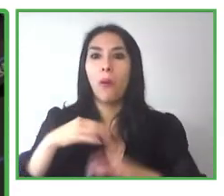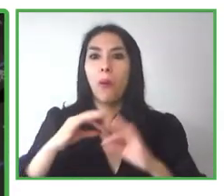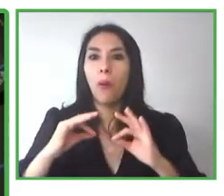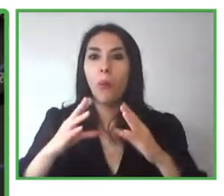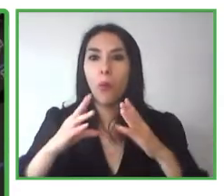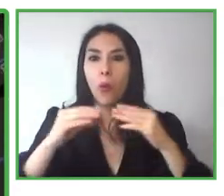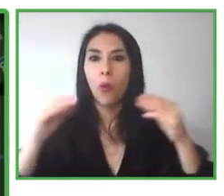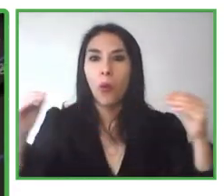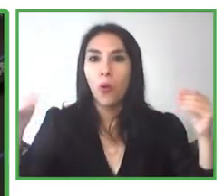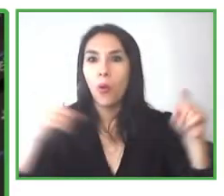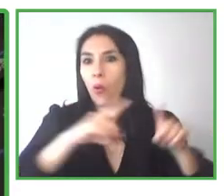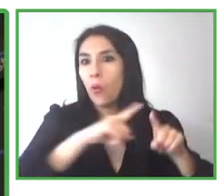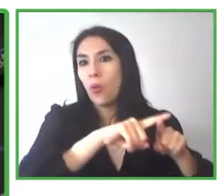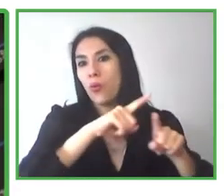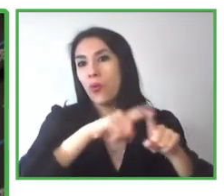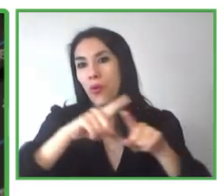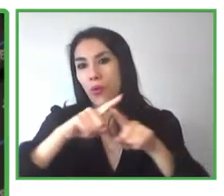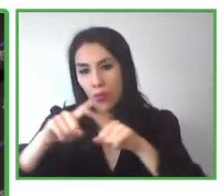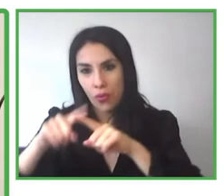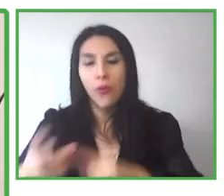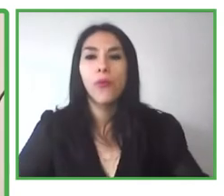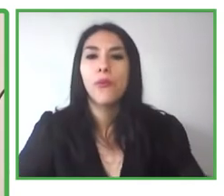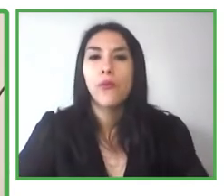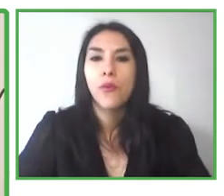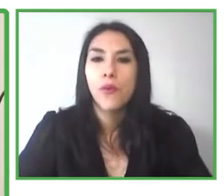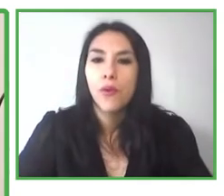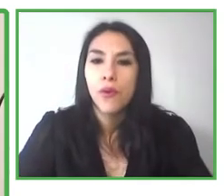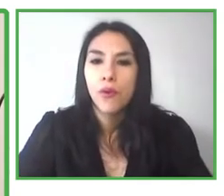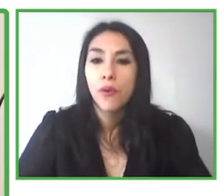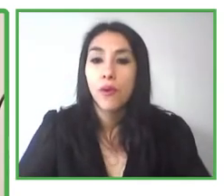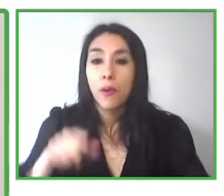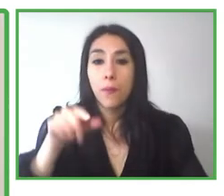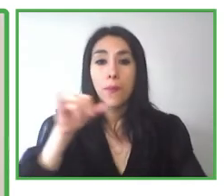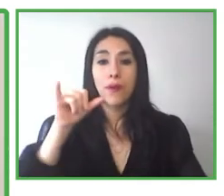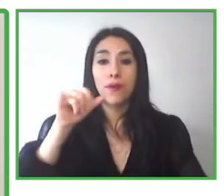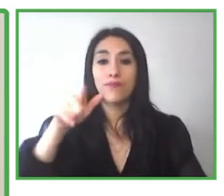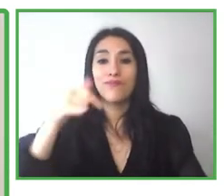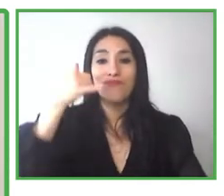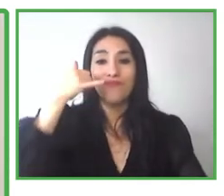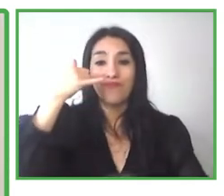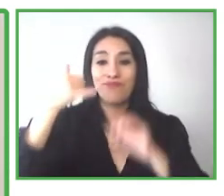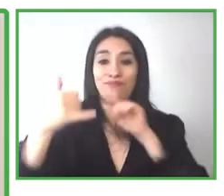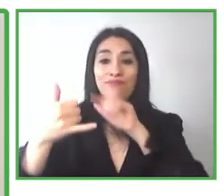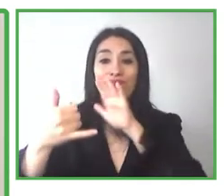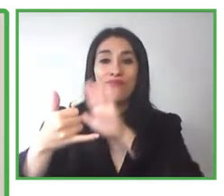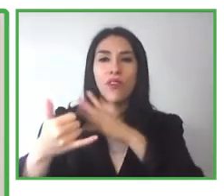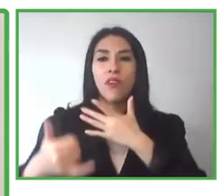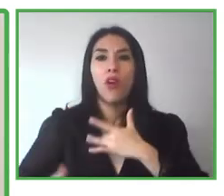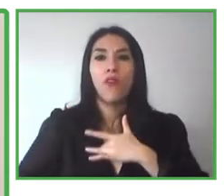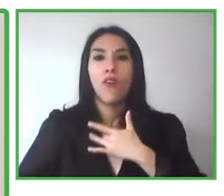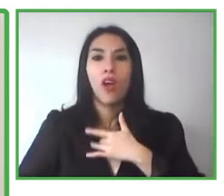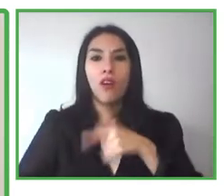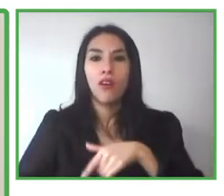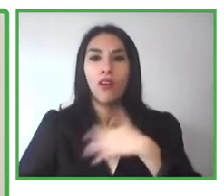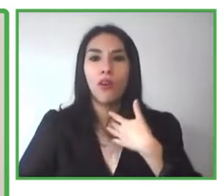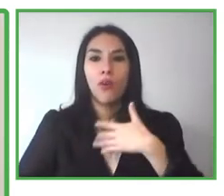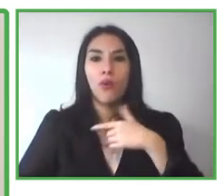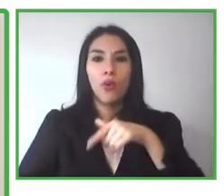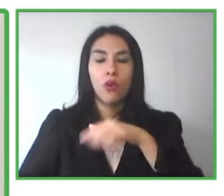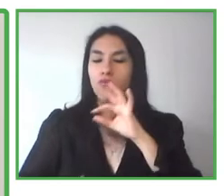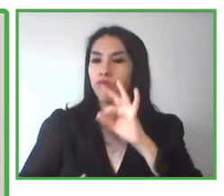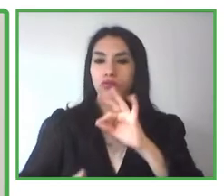I think it's impressive. In my view, one of the best parts of seeing AI is the capacity